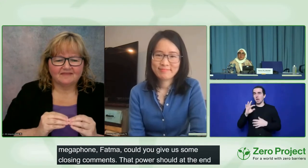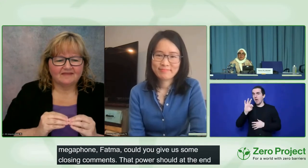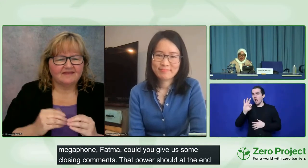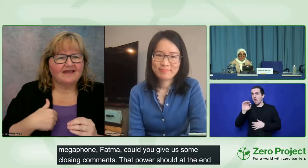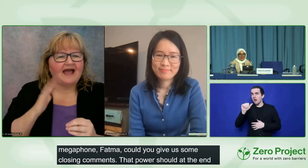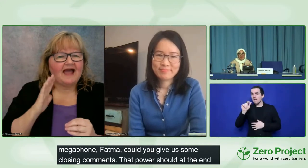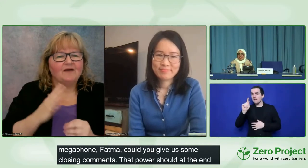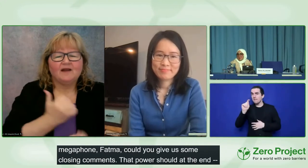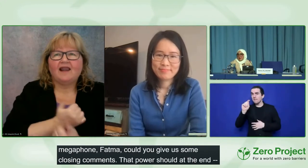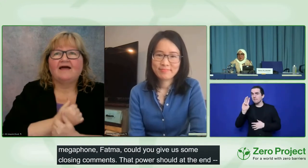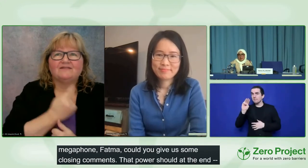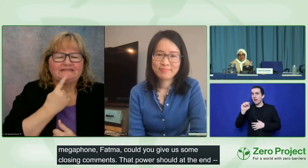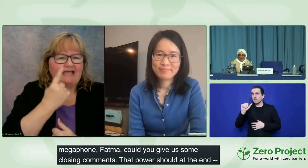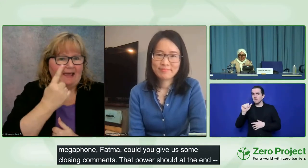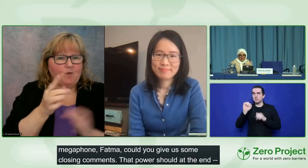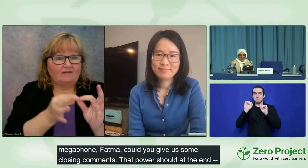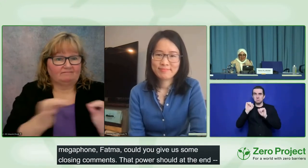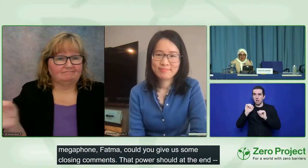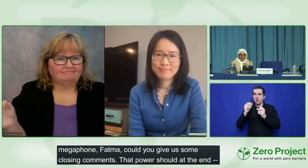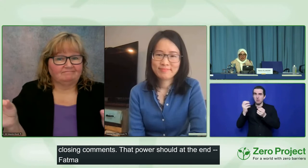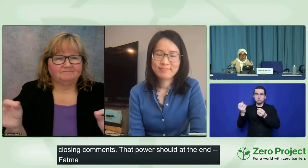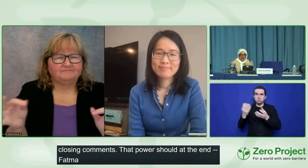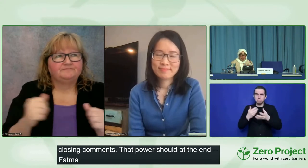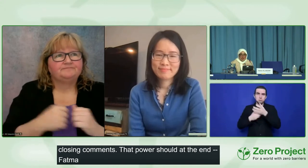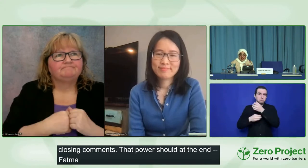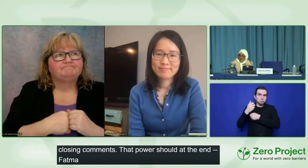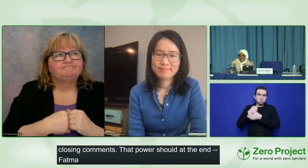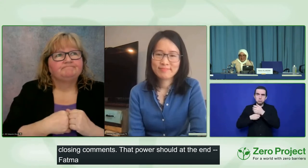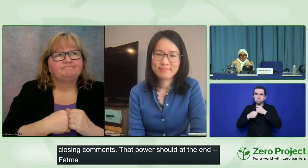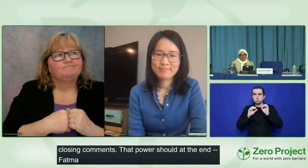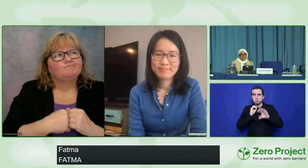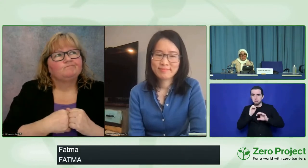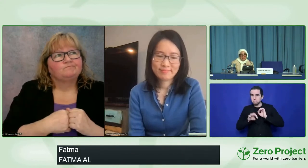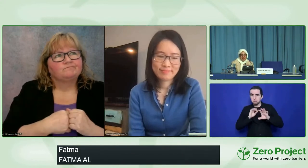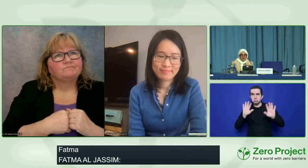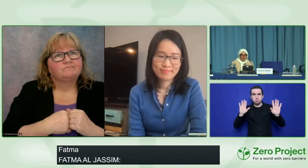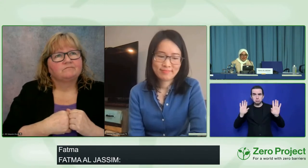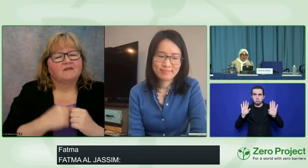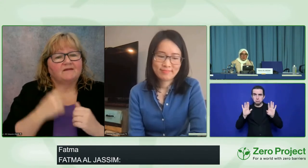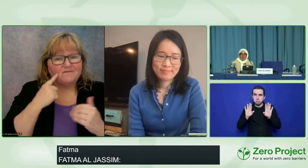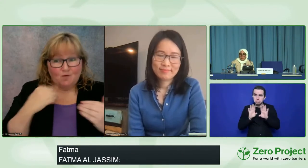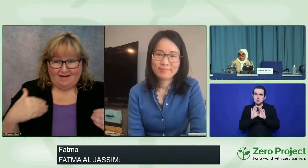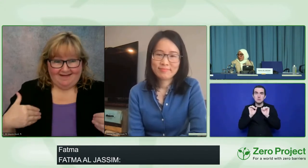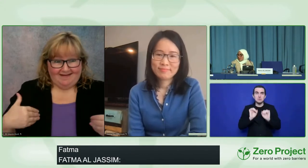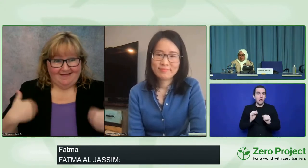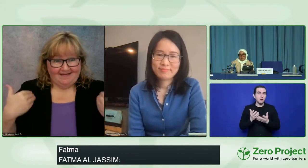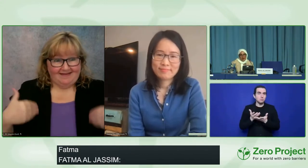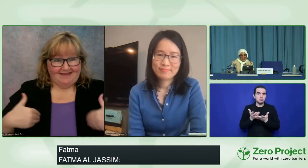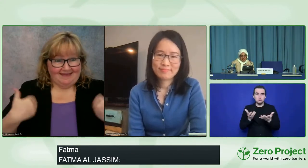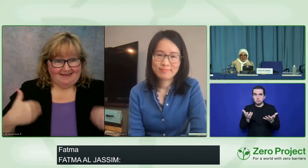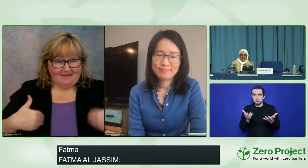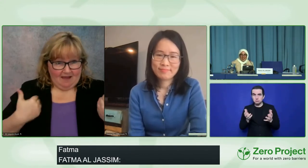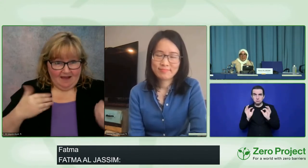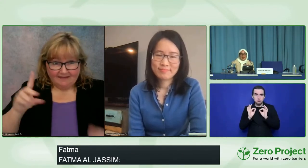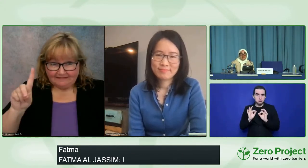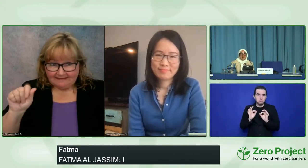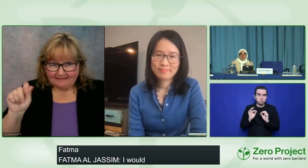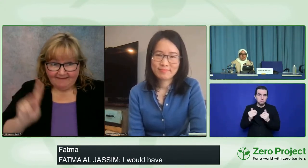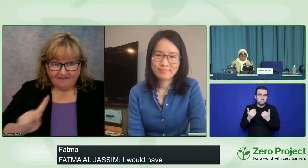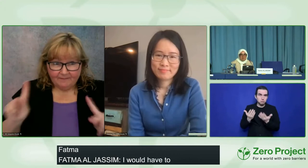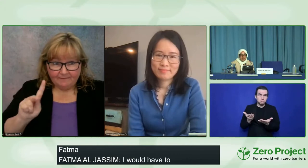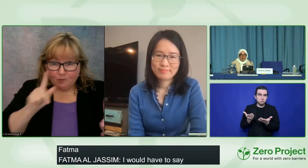say one thing for young disabled women who are watching,